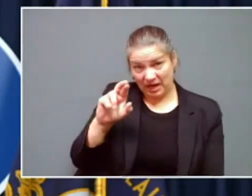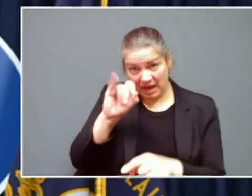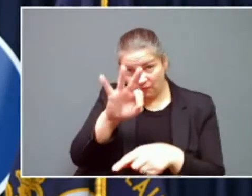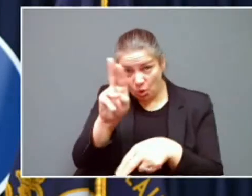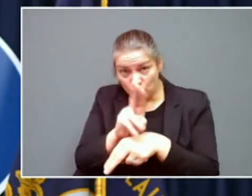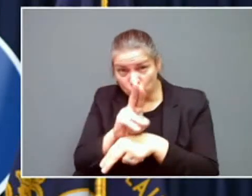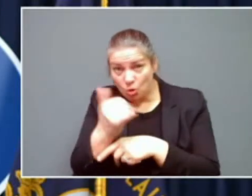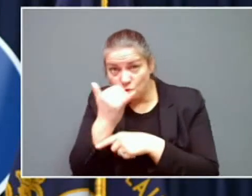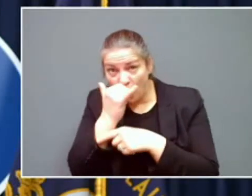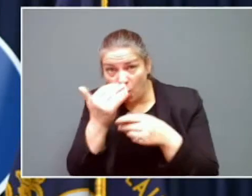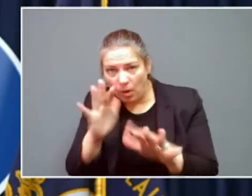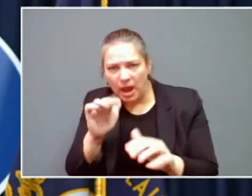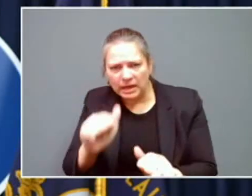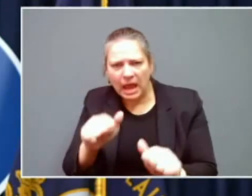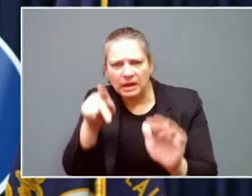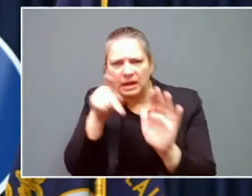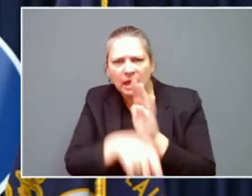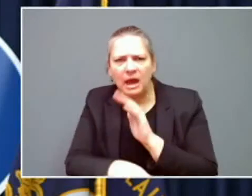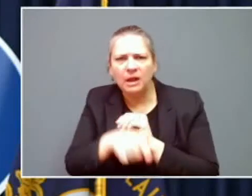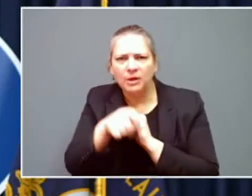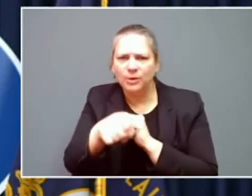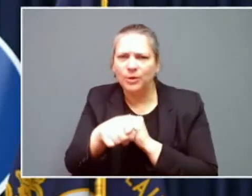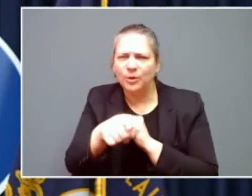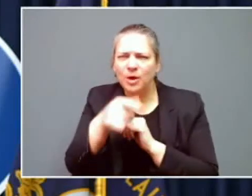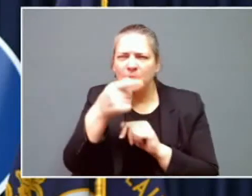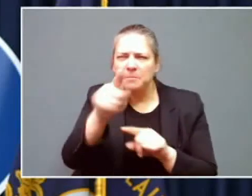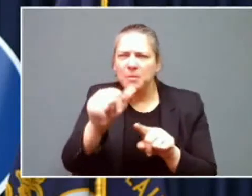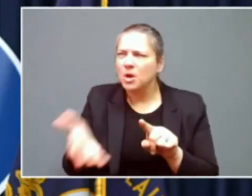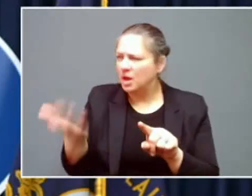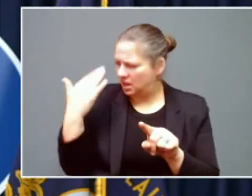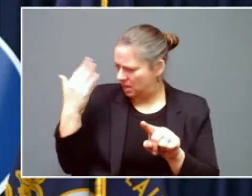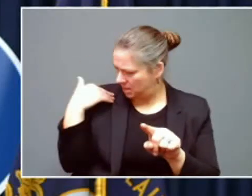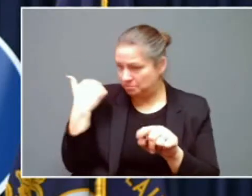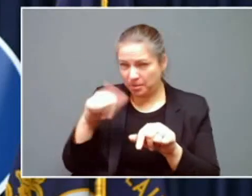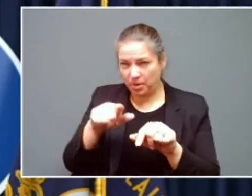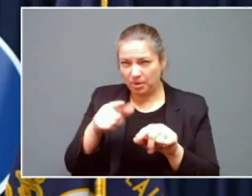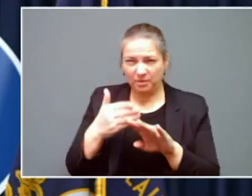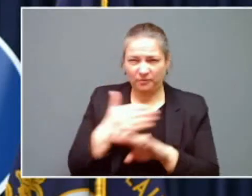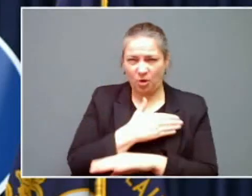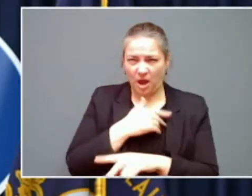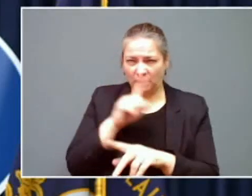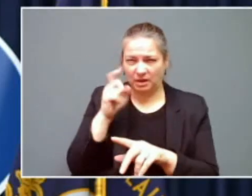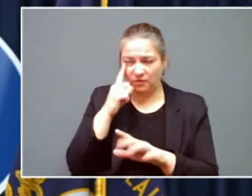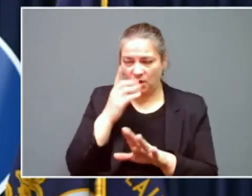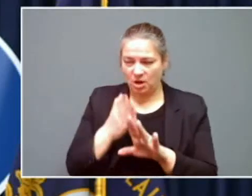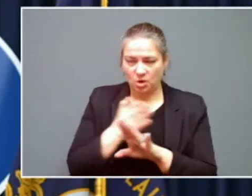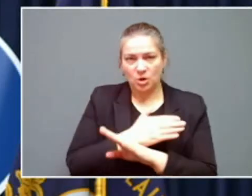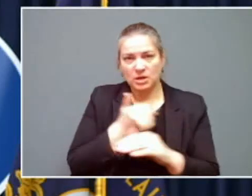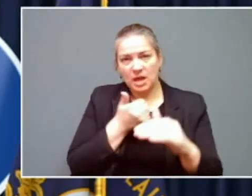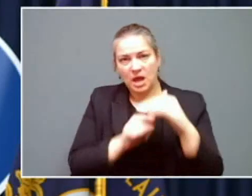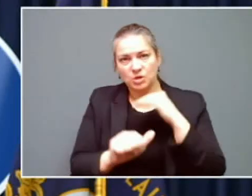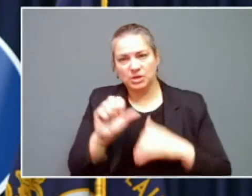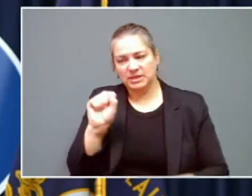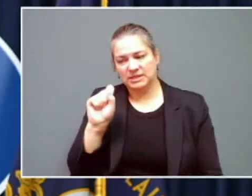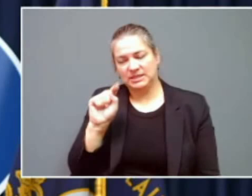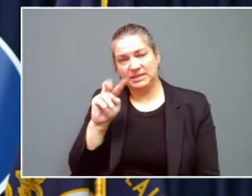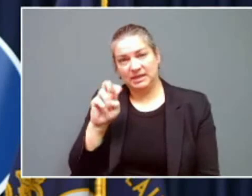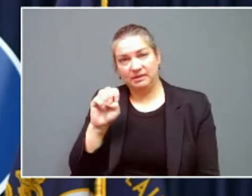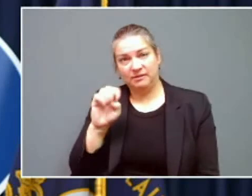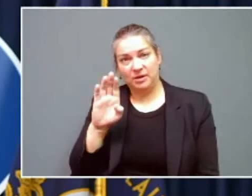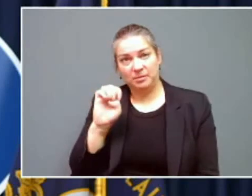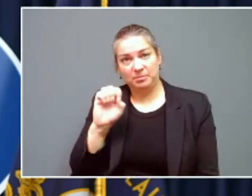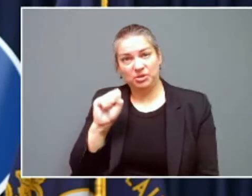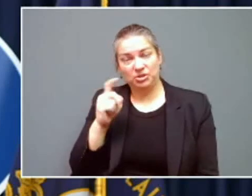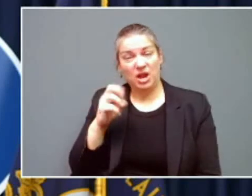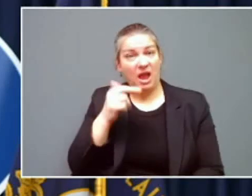back to the last big ice storm. Well, before the last one, while I was governor, but under Governor Steve Beshear, almost everyone we lost